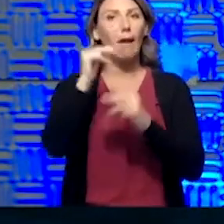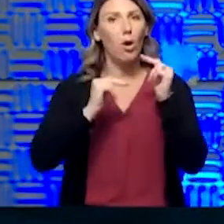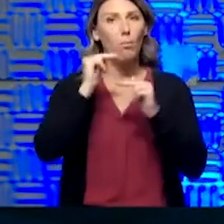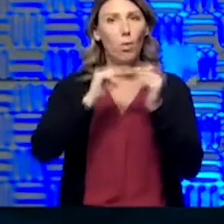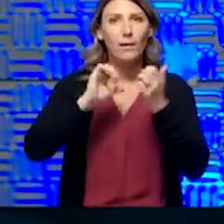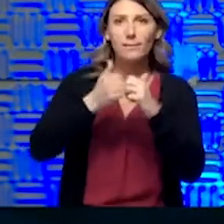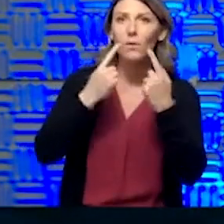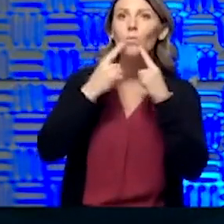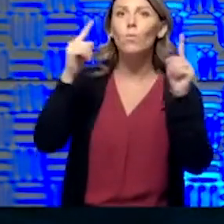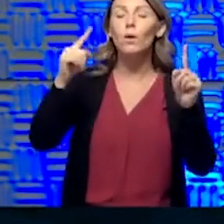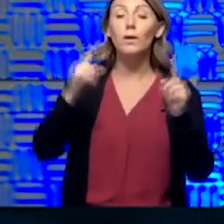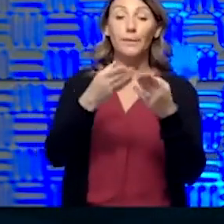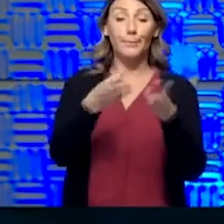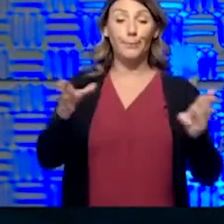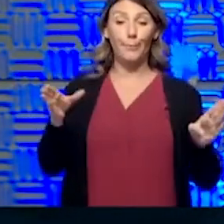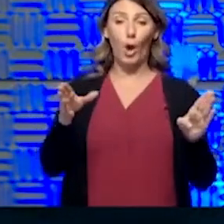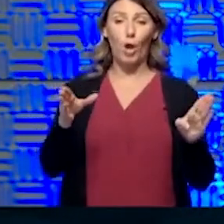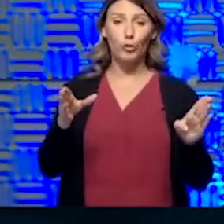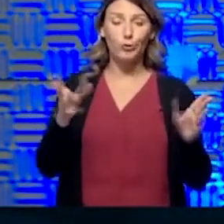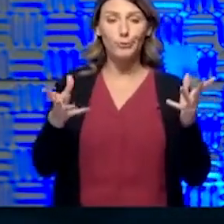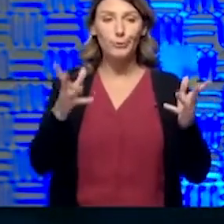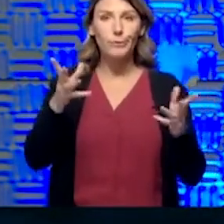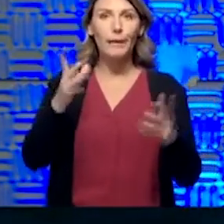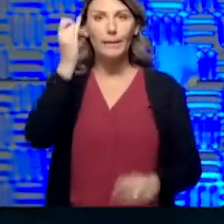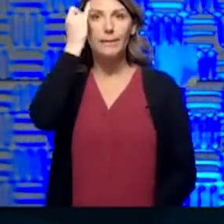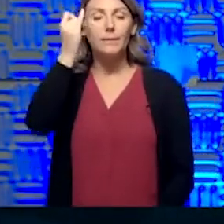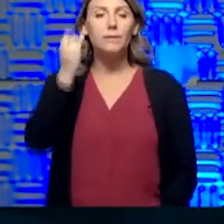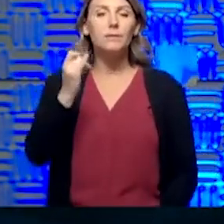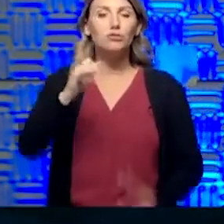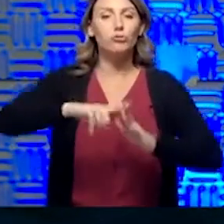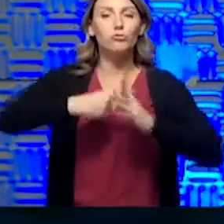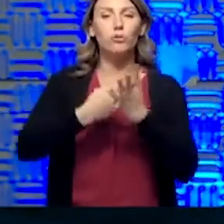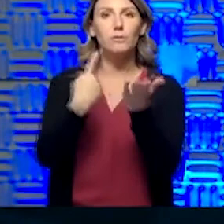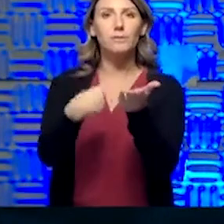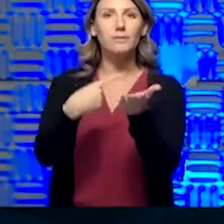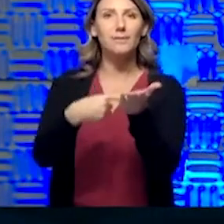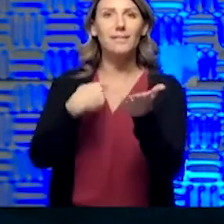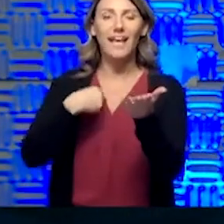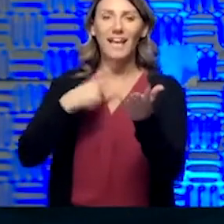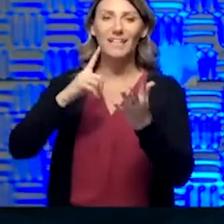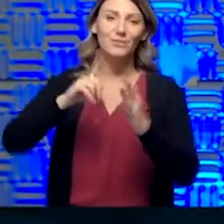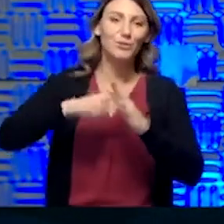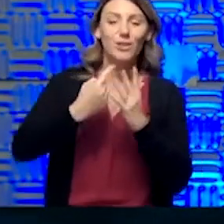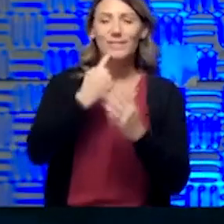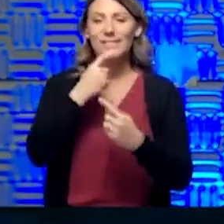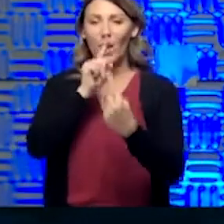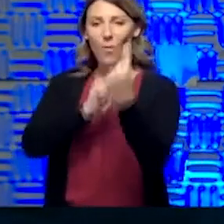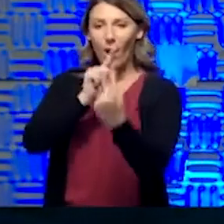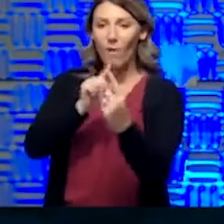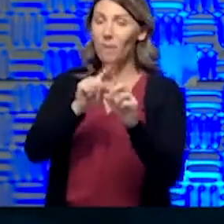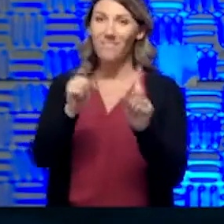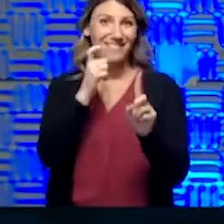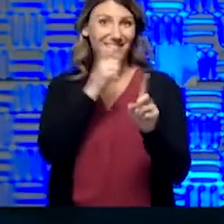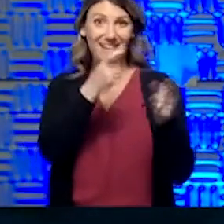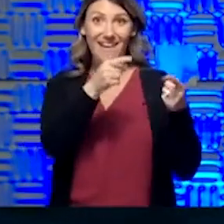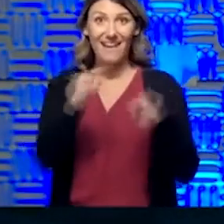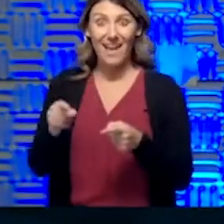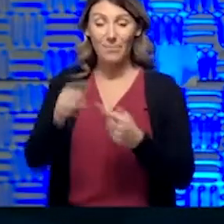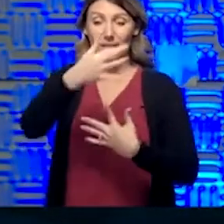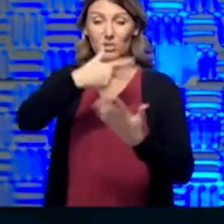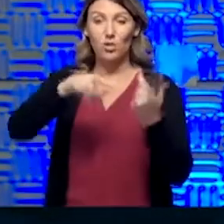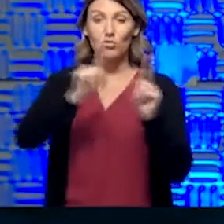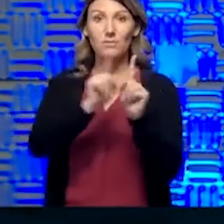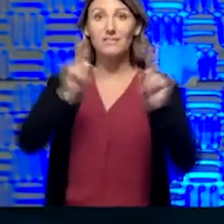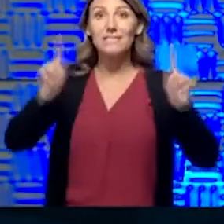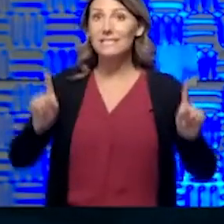In a broader sense, I think this begins the discussion. I started to say one-on-one, but that will not occur. The social distancing